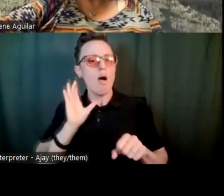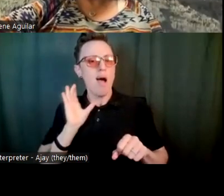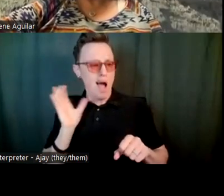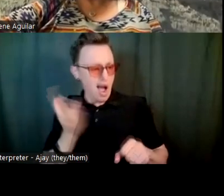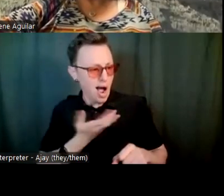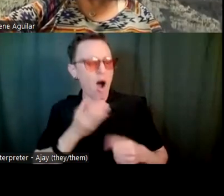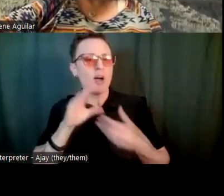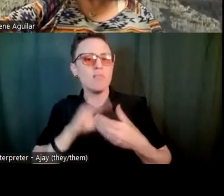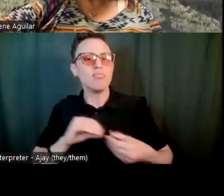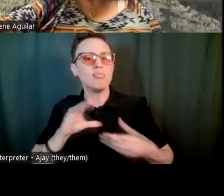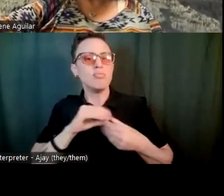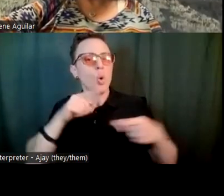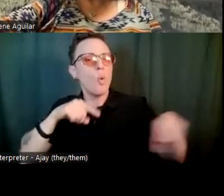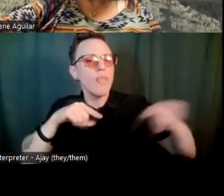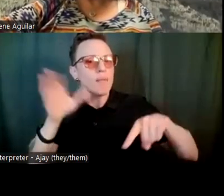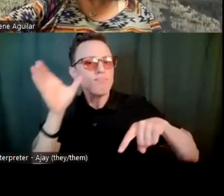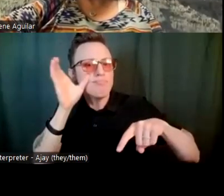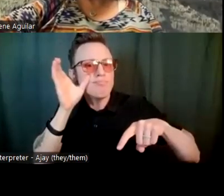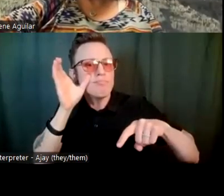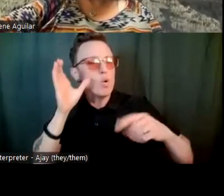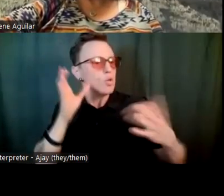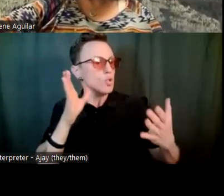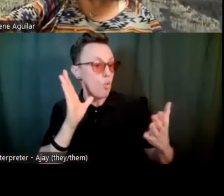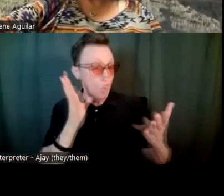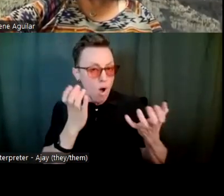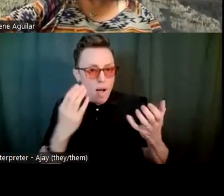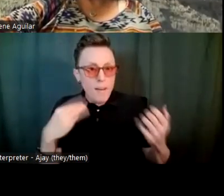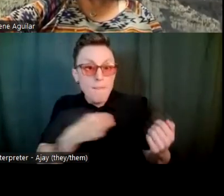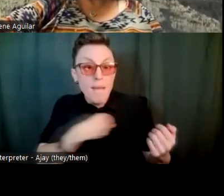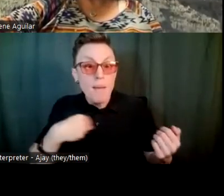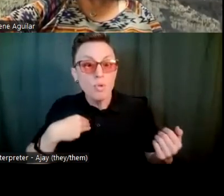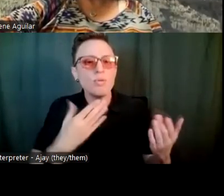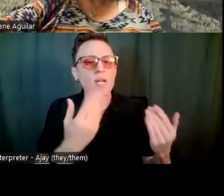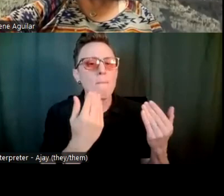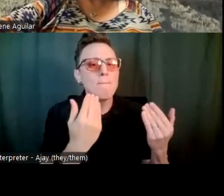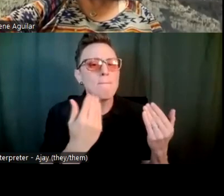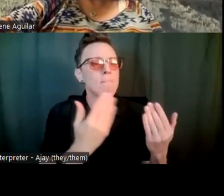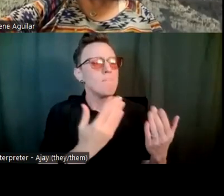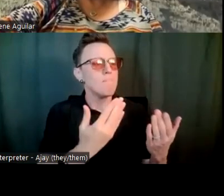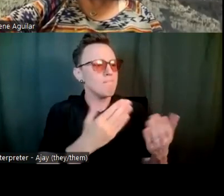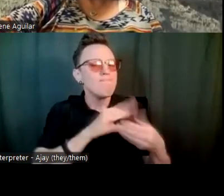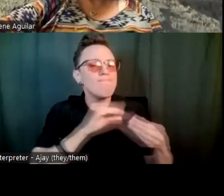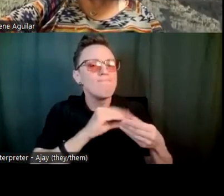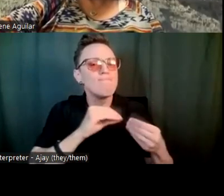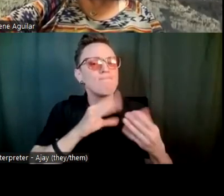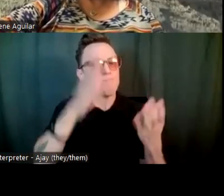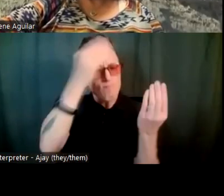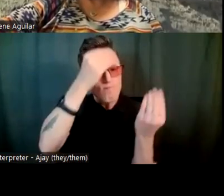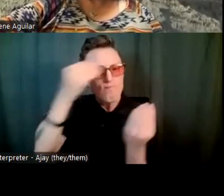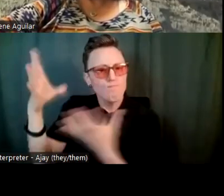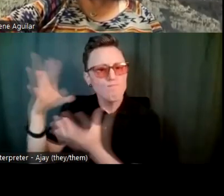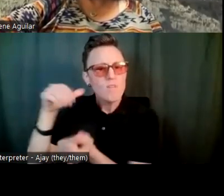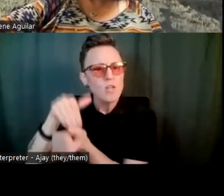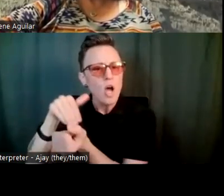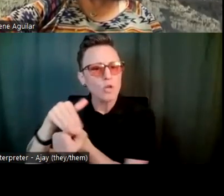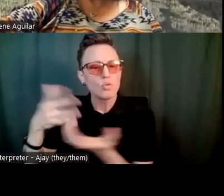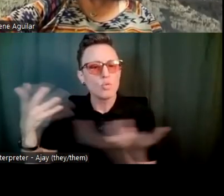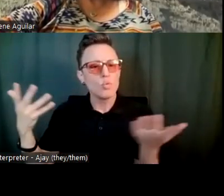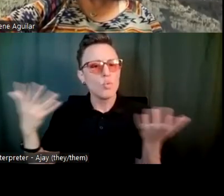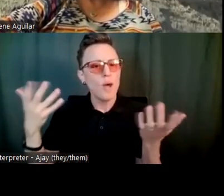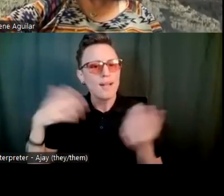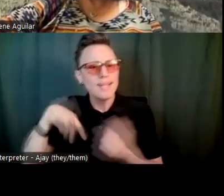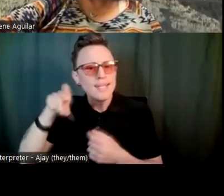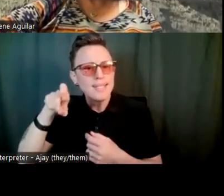really getting members to speak up, getting them to tell doctors and physicians what they need us speaking to in the Medicaid